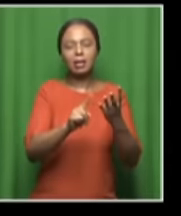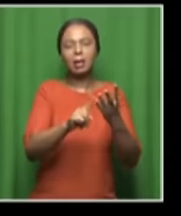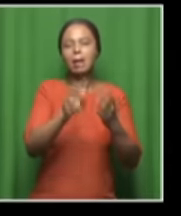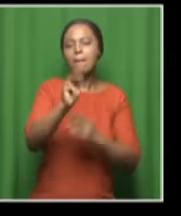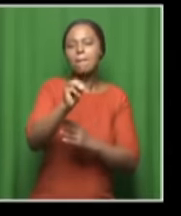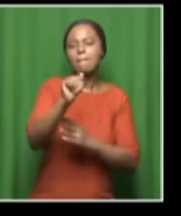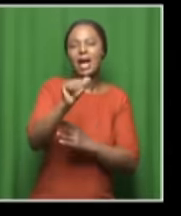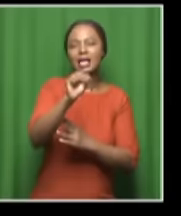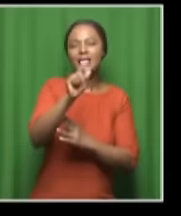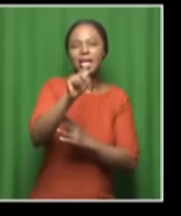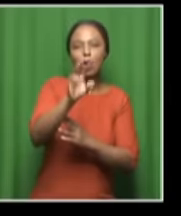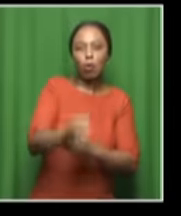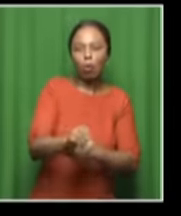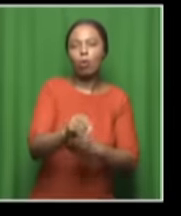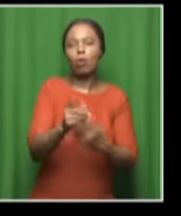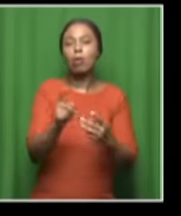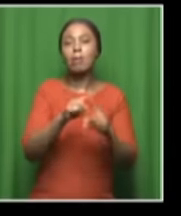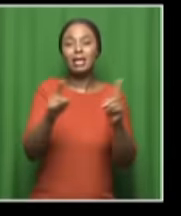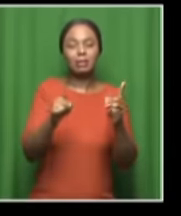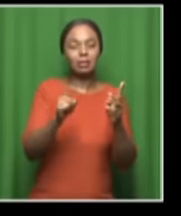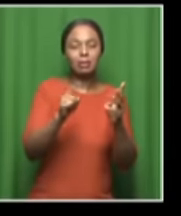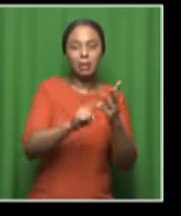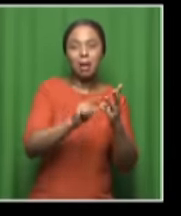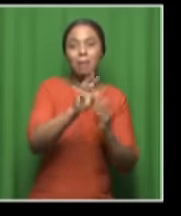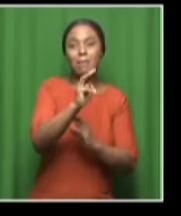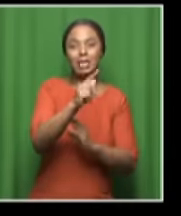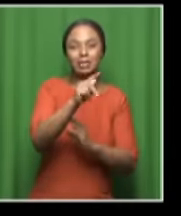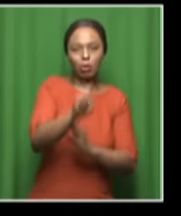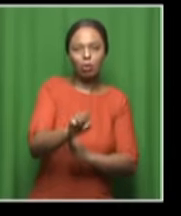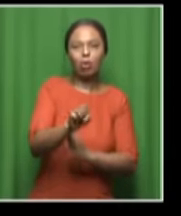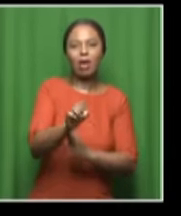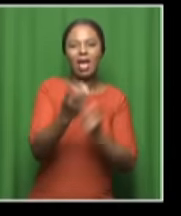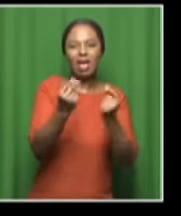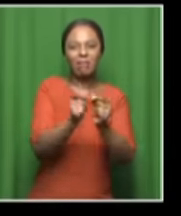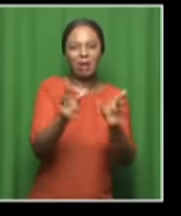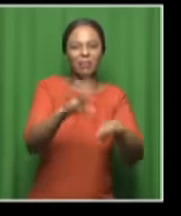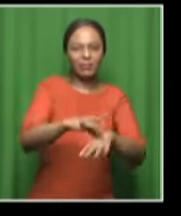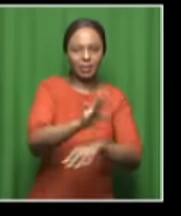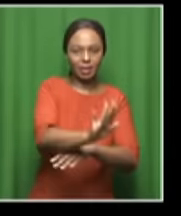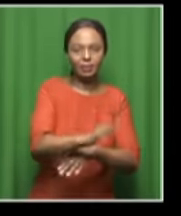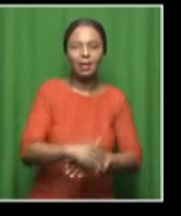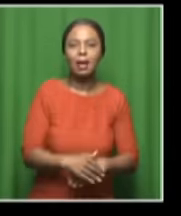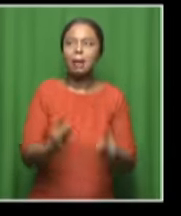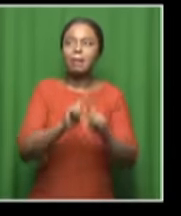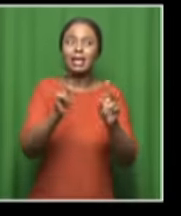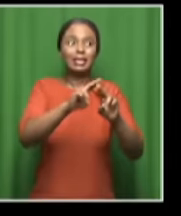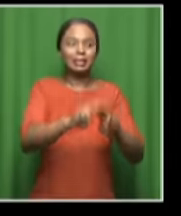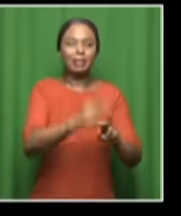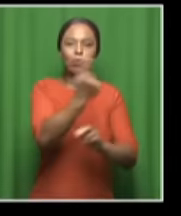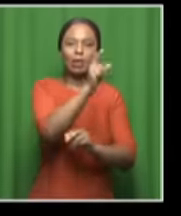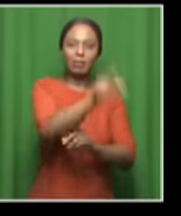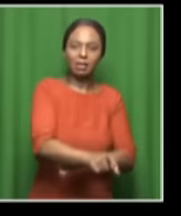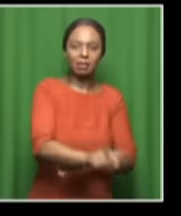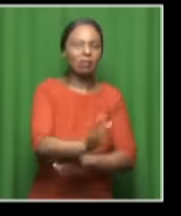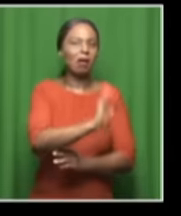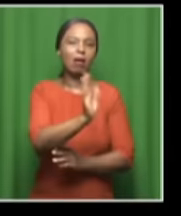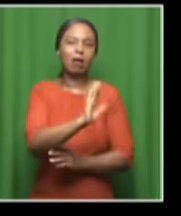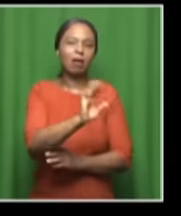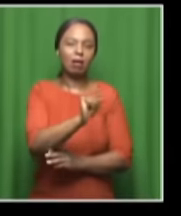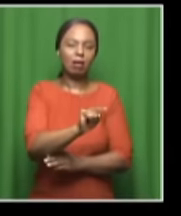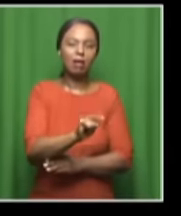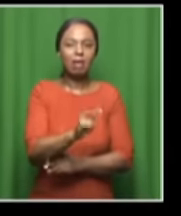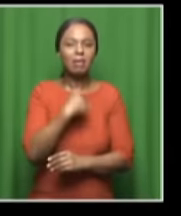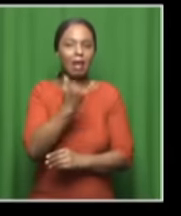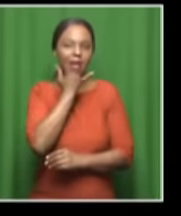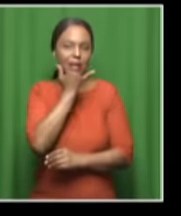But it doesn't solely, you know, depend on the shoulders of one athlete, one player. So I'm happy that